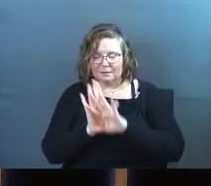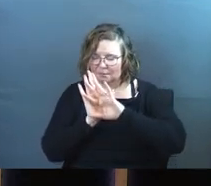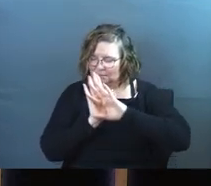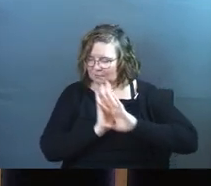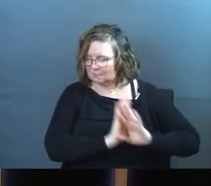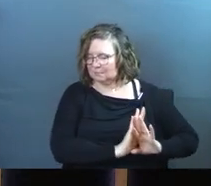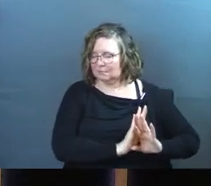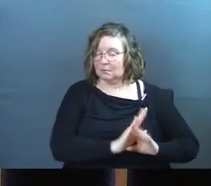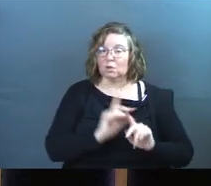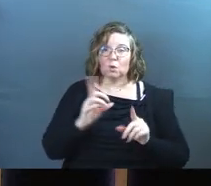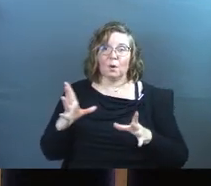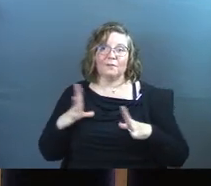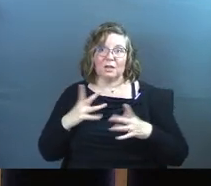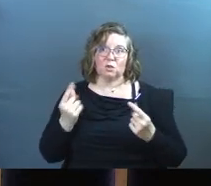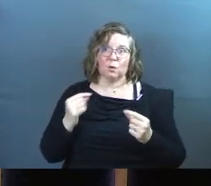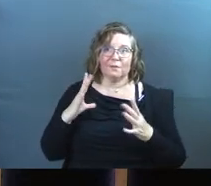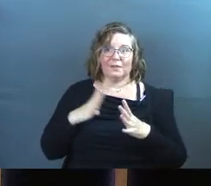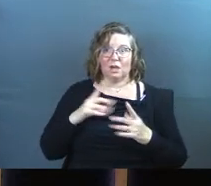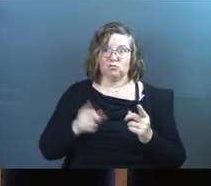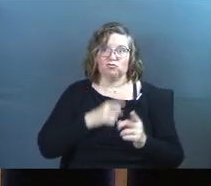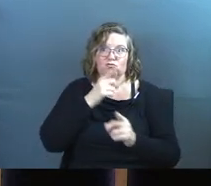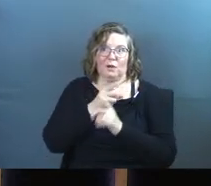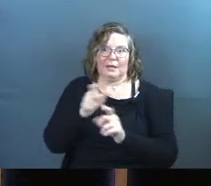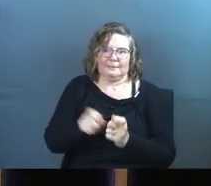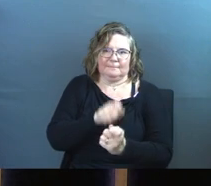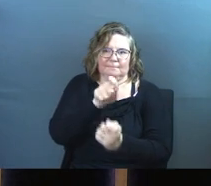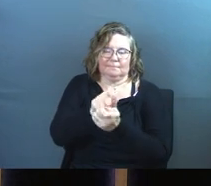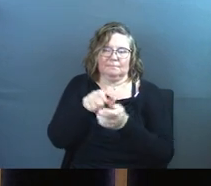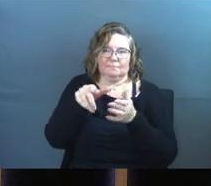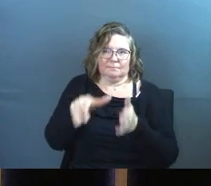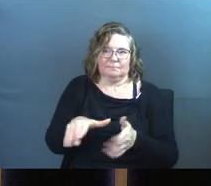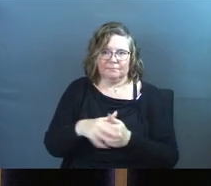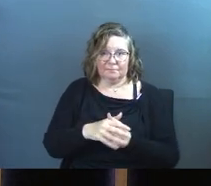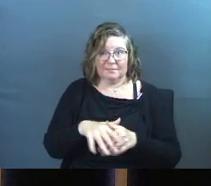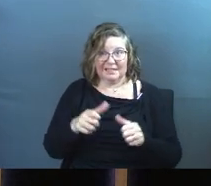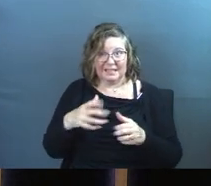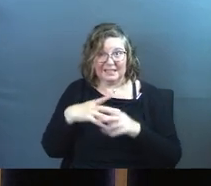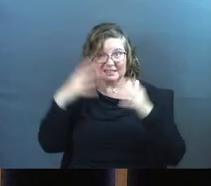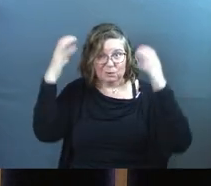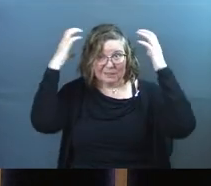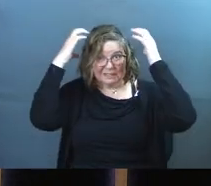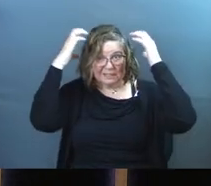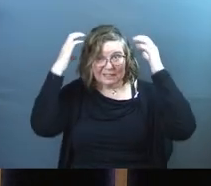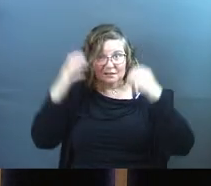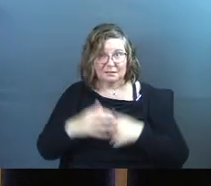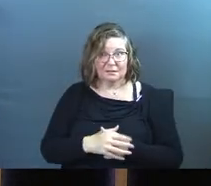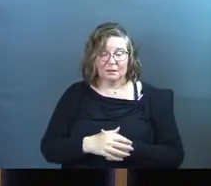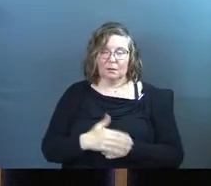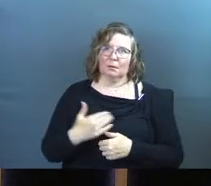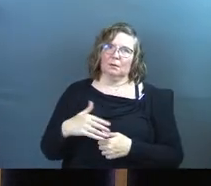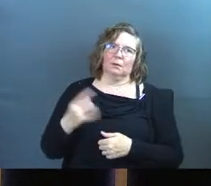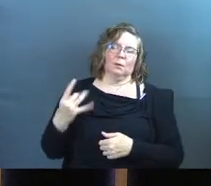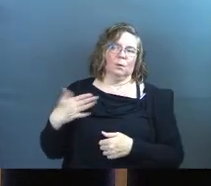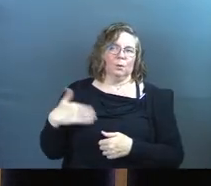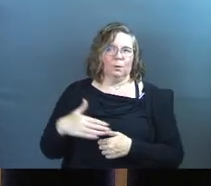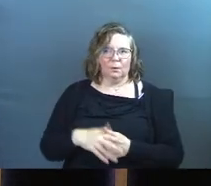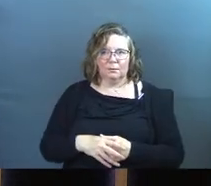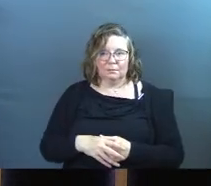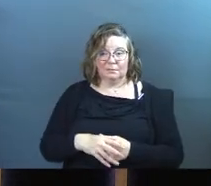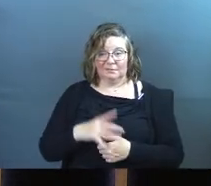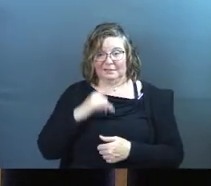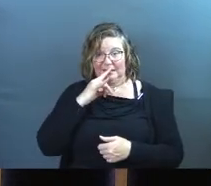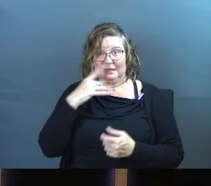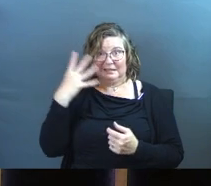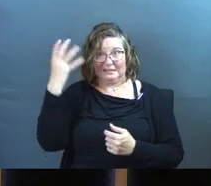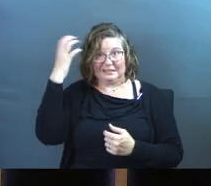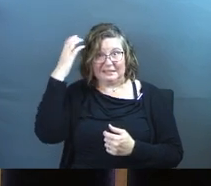When you go on vacation, you got to do the vacation right. You ever take your kids to Disney? Oh my gosh. Take